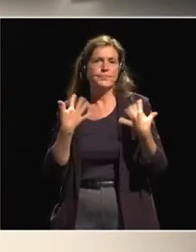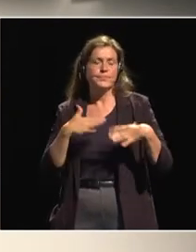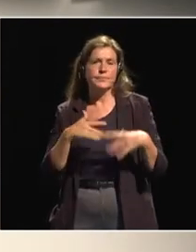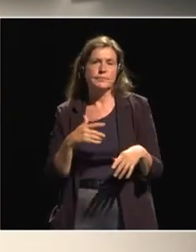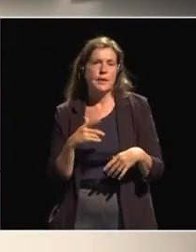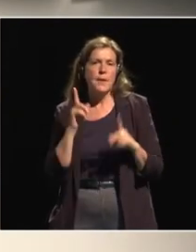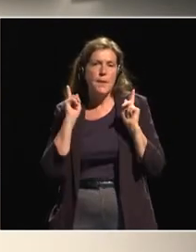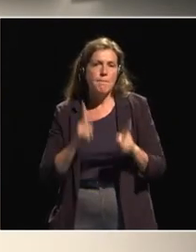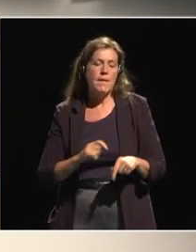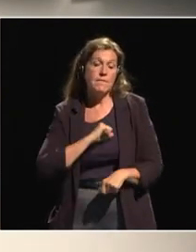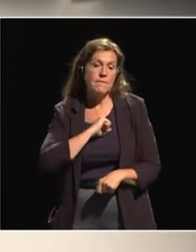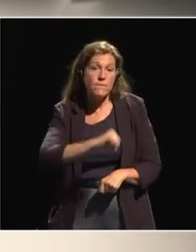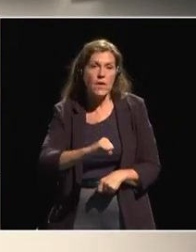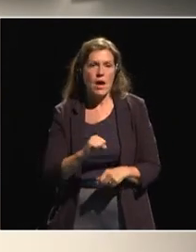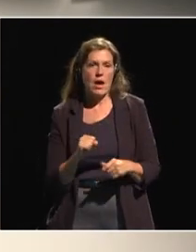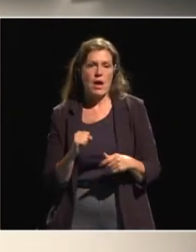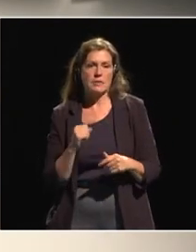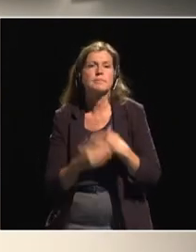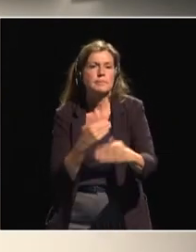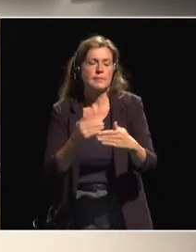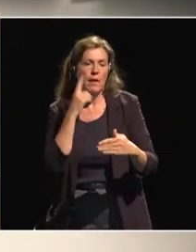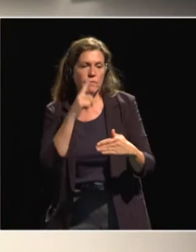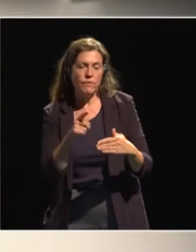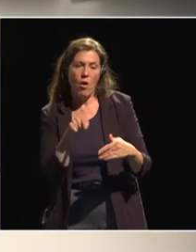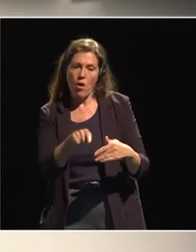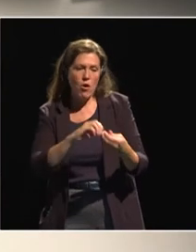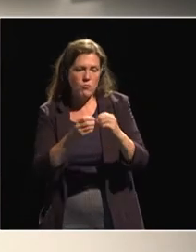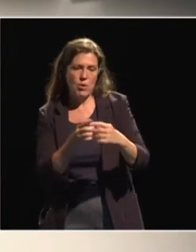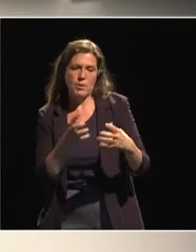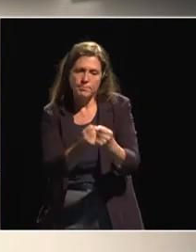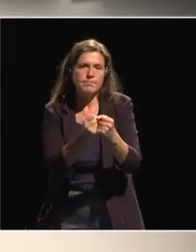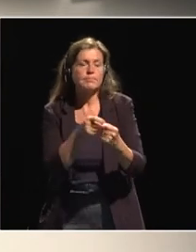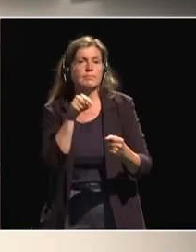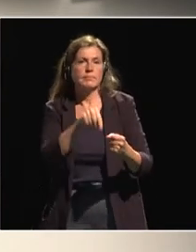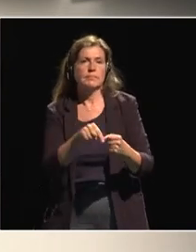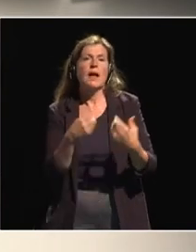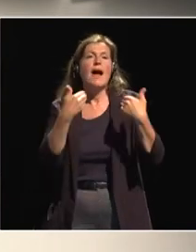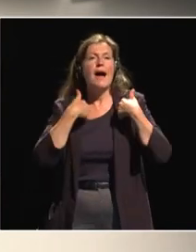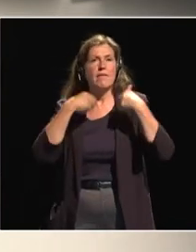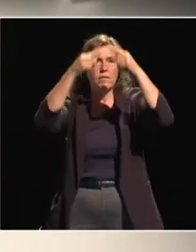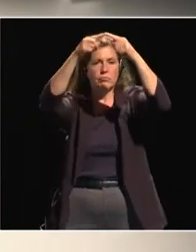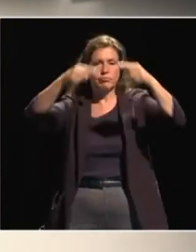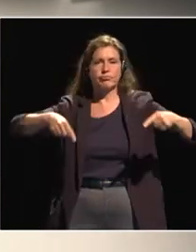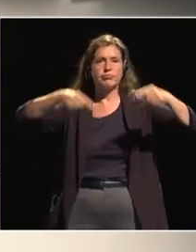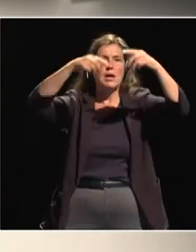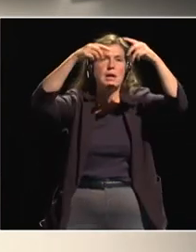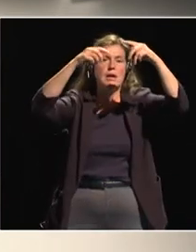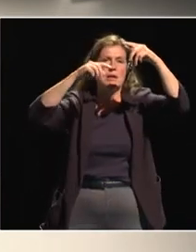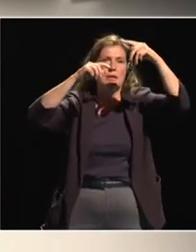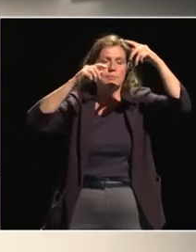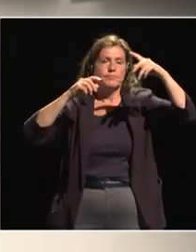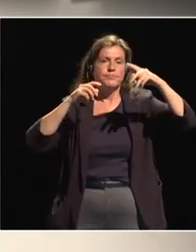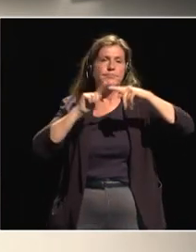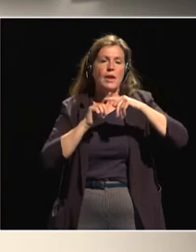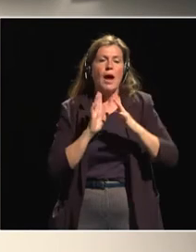these issues that you're trying to tackle and probably there's a hierarchy uh that you can apply